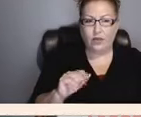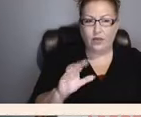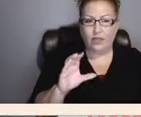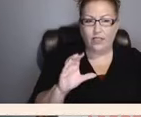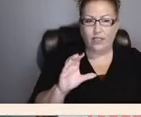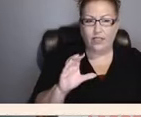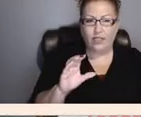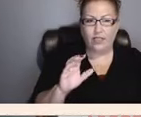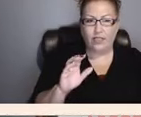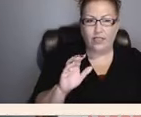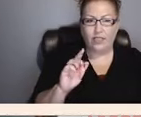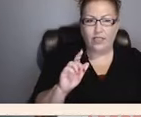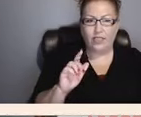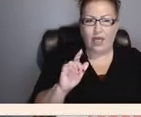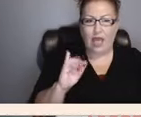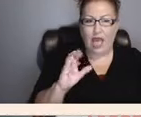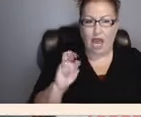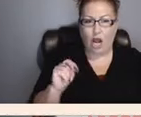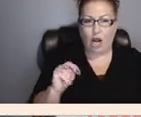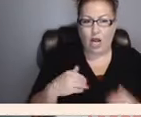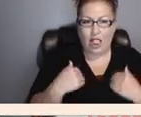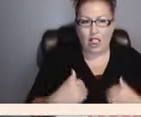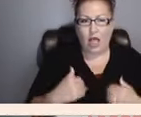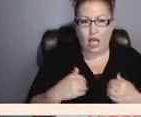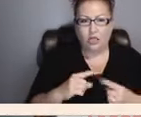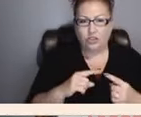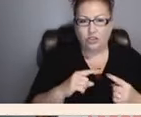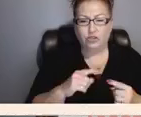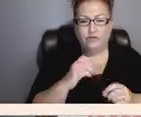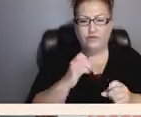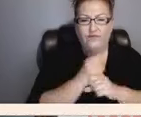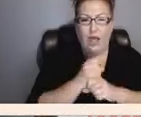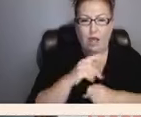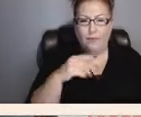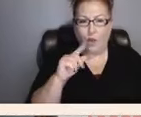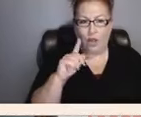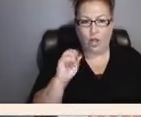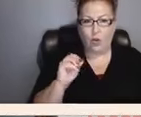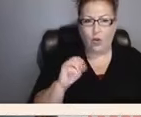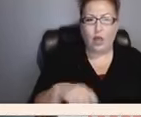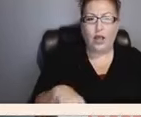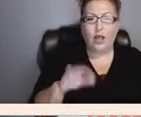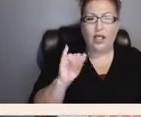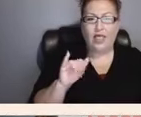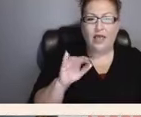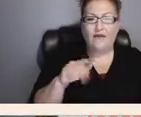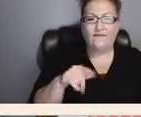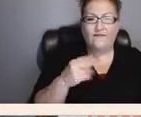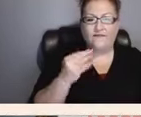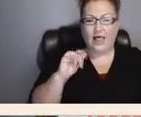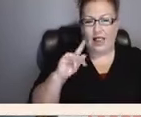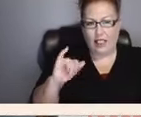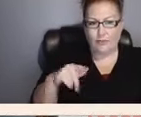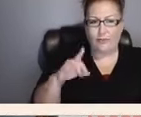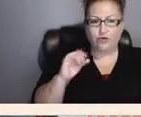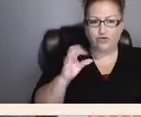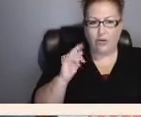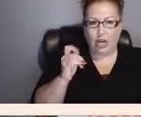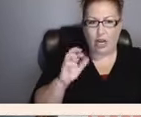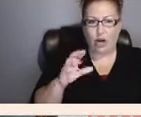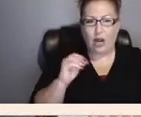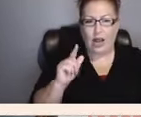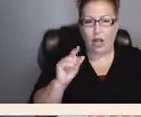In 1927, Philip Drinker and Lewis Shaw developed the iron lung, a chamber that provides artificial